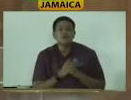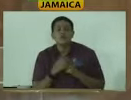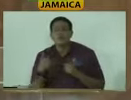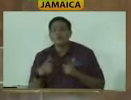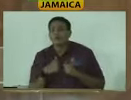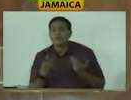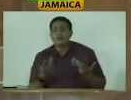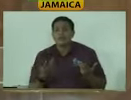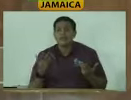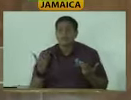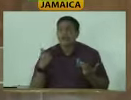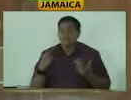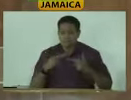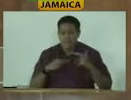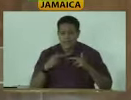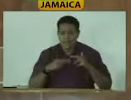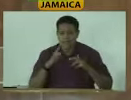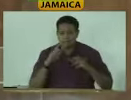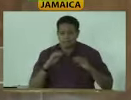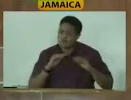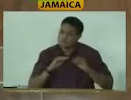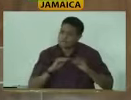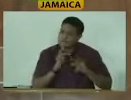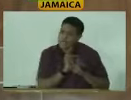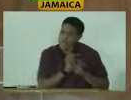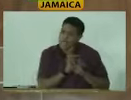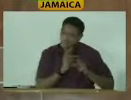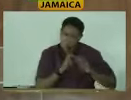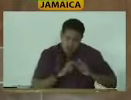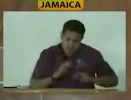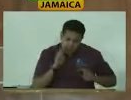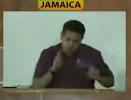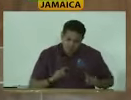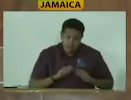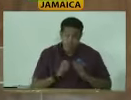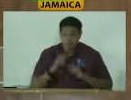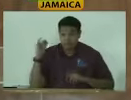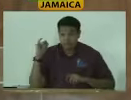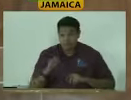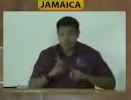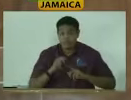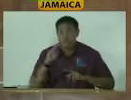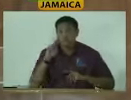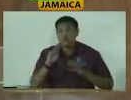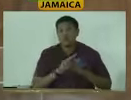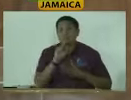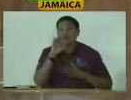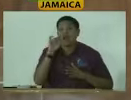we had this building clearly, carefully examined. A team came down from the University of Carlton,